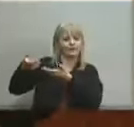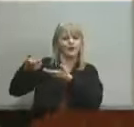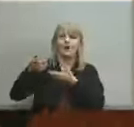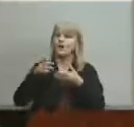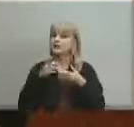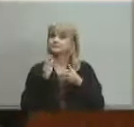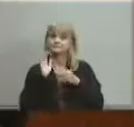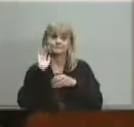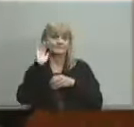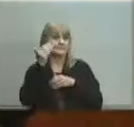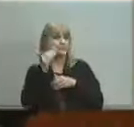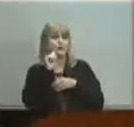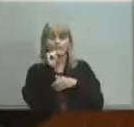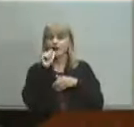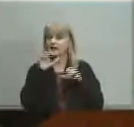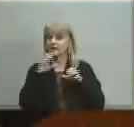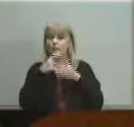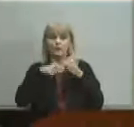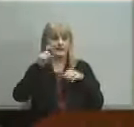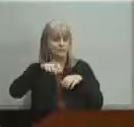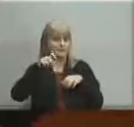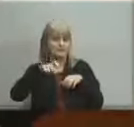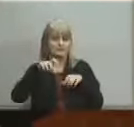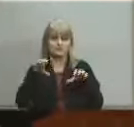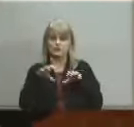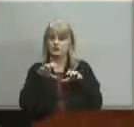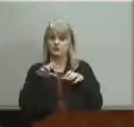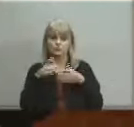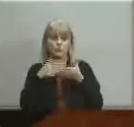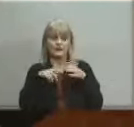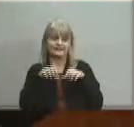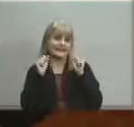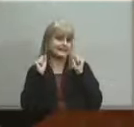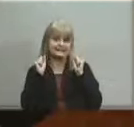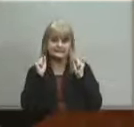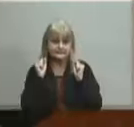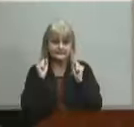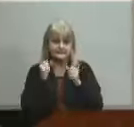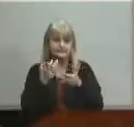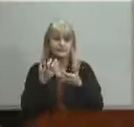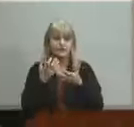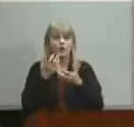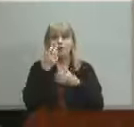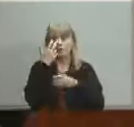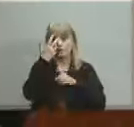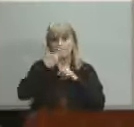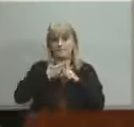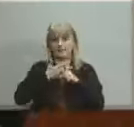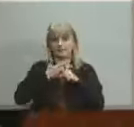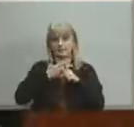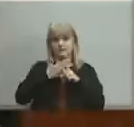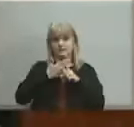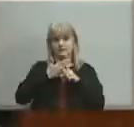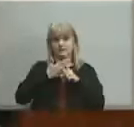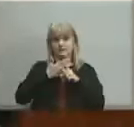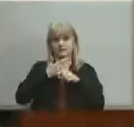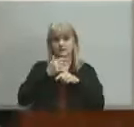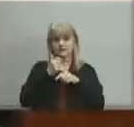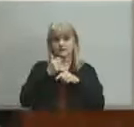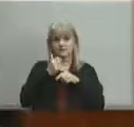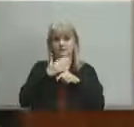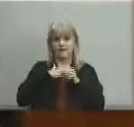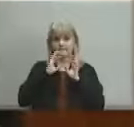let me get personal three generations of my family have been or are now in that